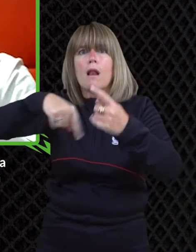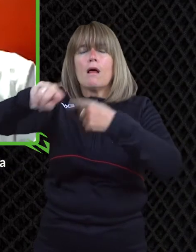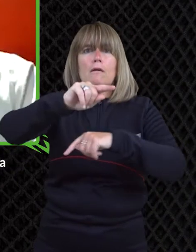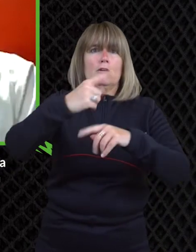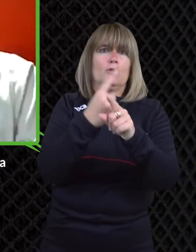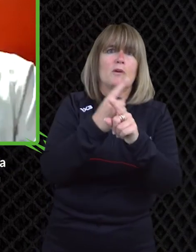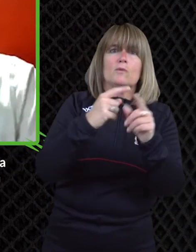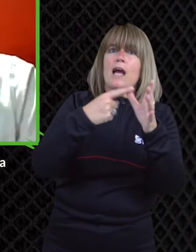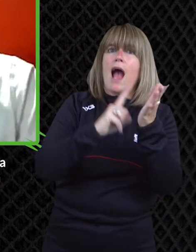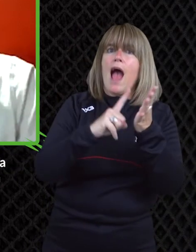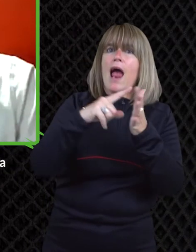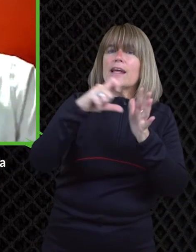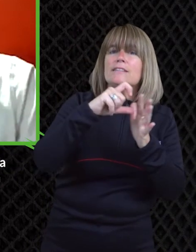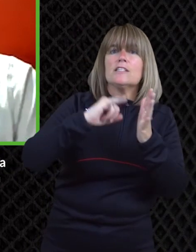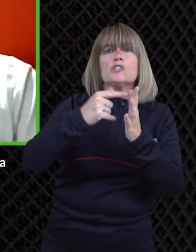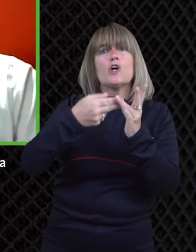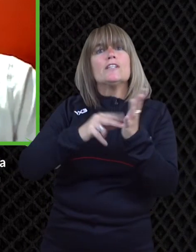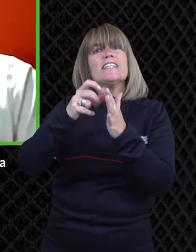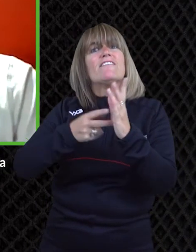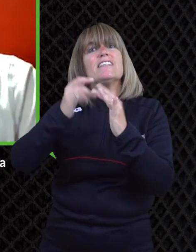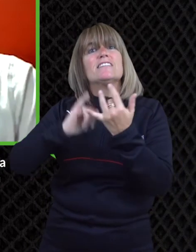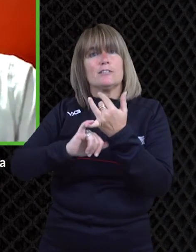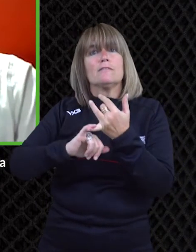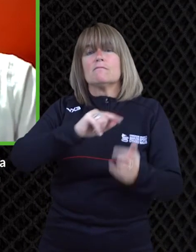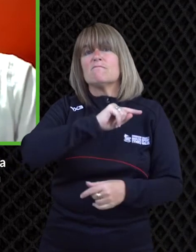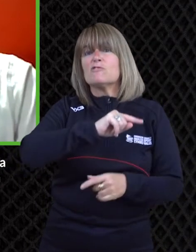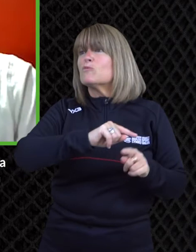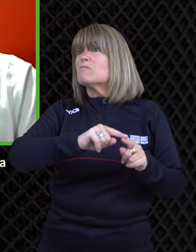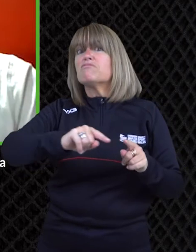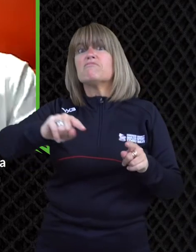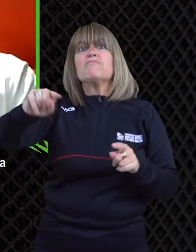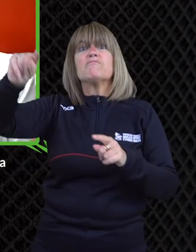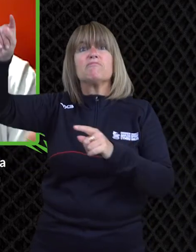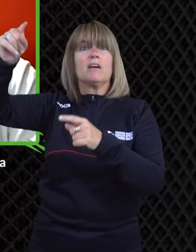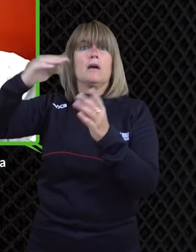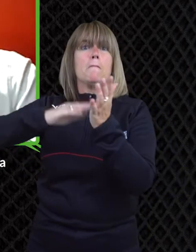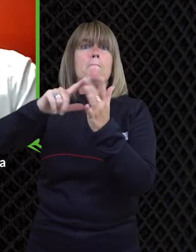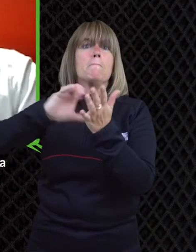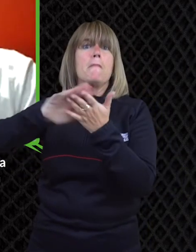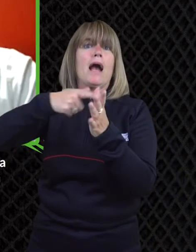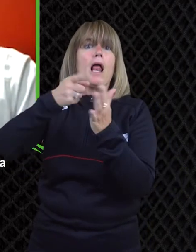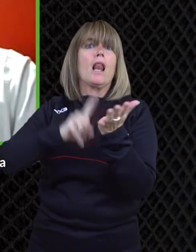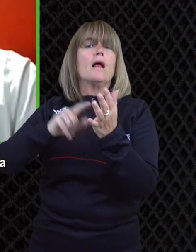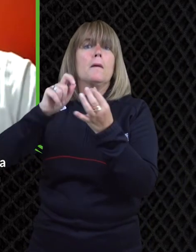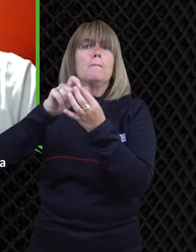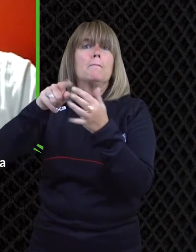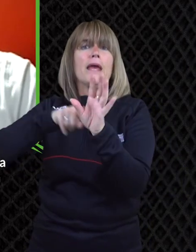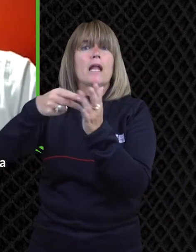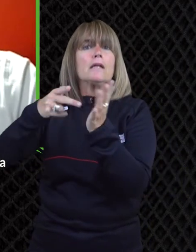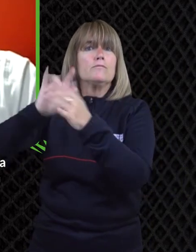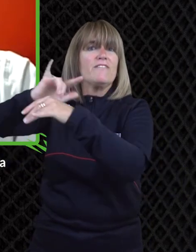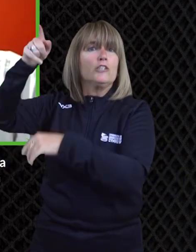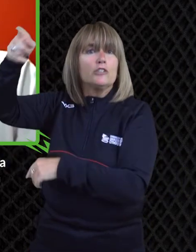always post you know little snippets of disability sport and i'm fully aware i've got a a job and i've been a journalist